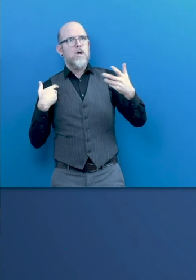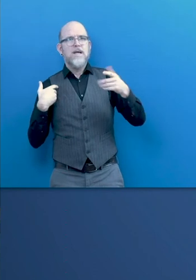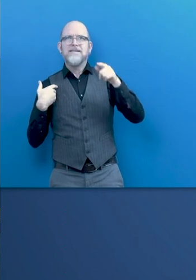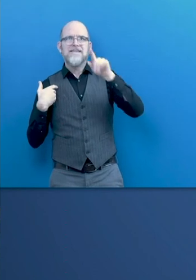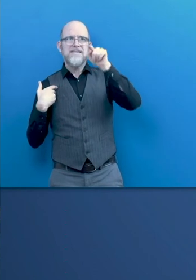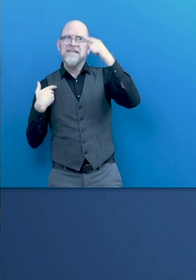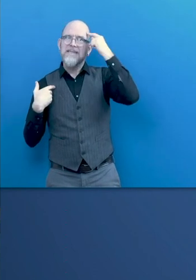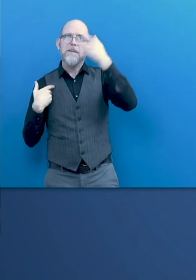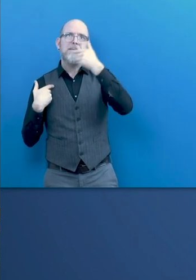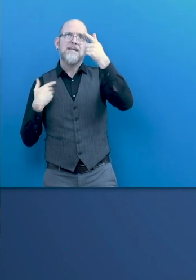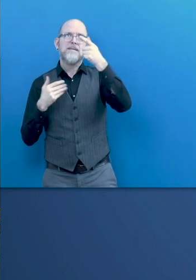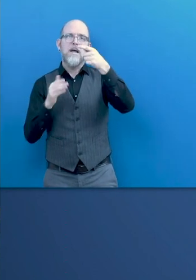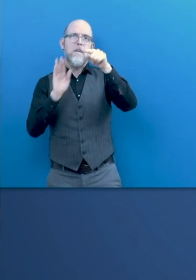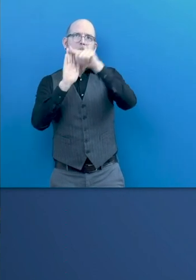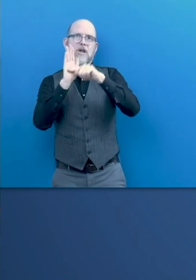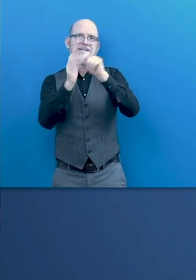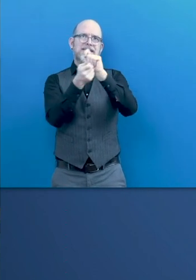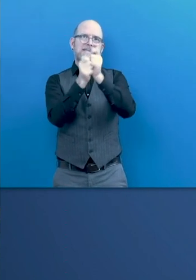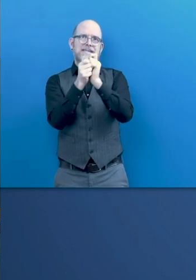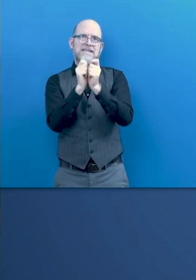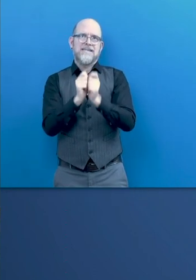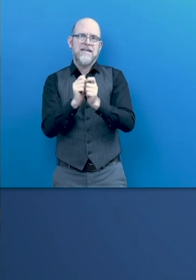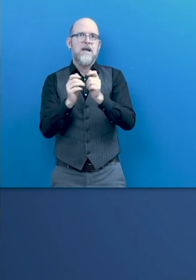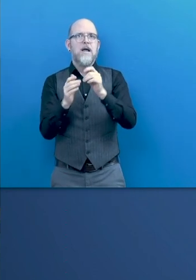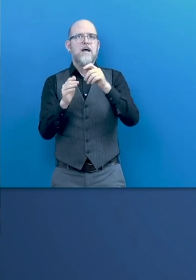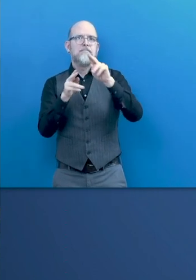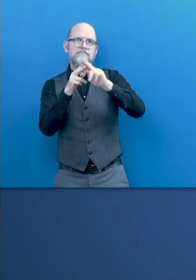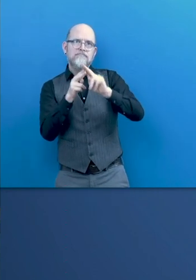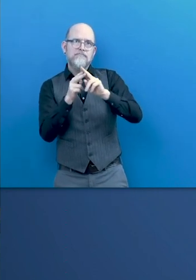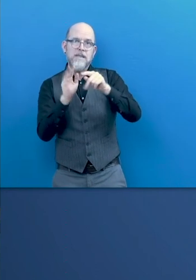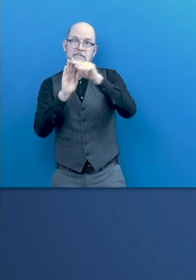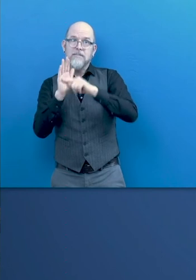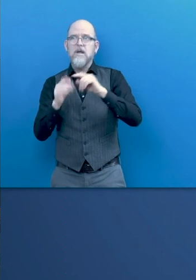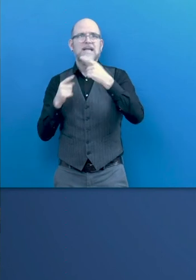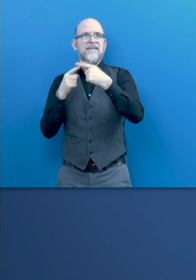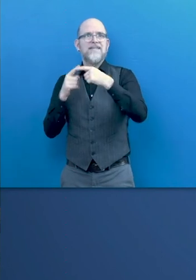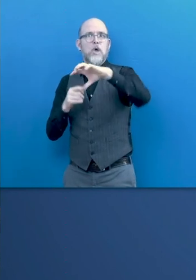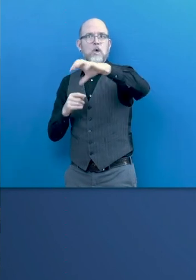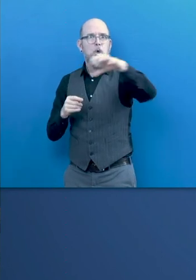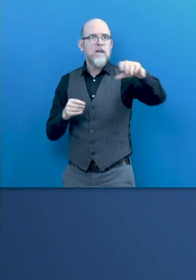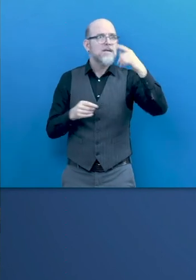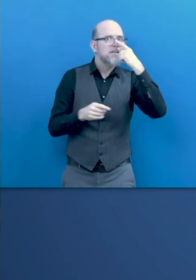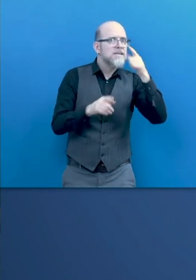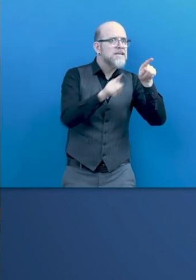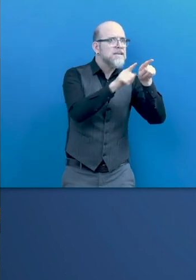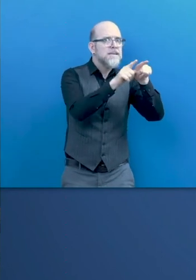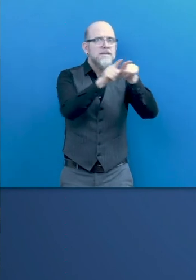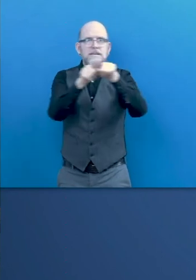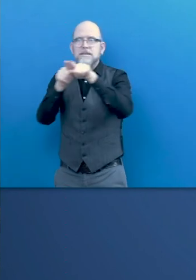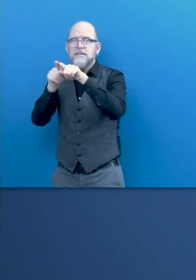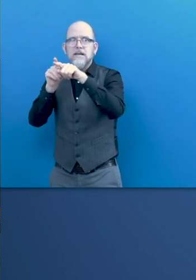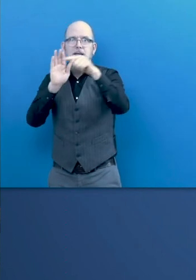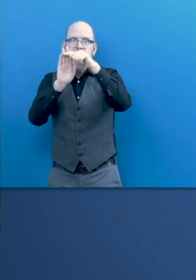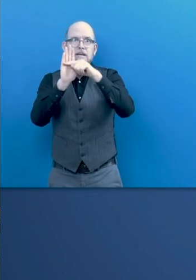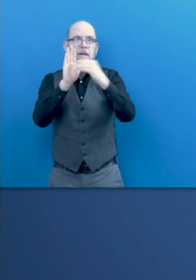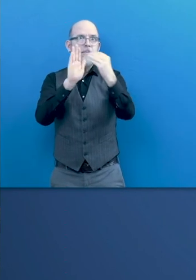policy frameworks include positioning and inclusion. I think also very important is shifts in employment